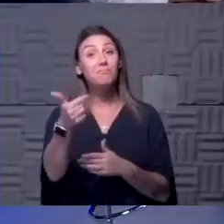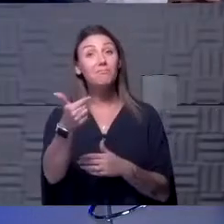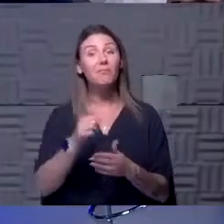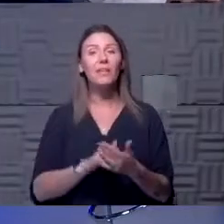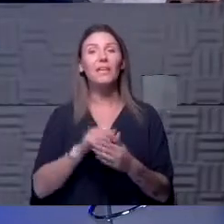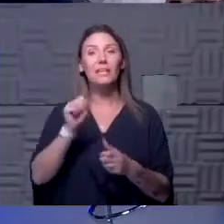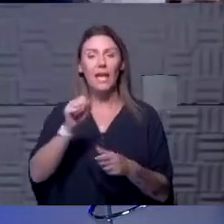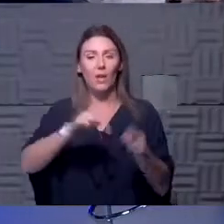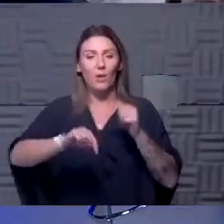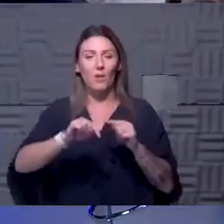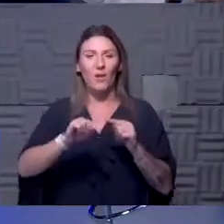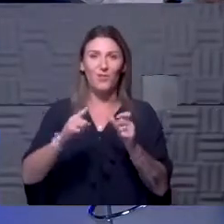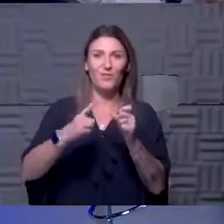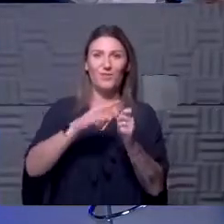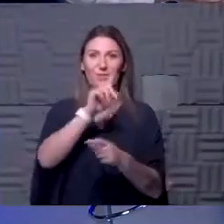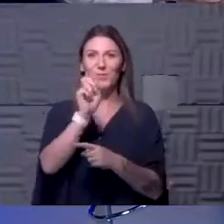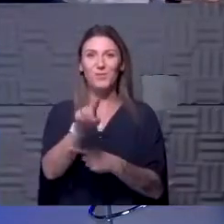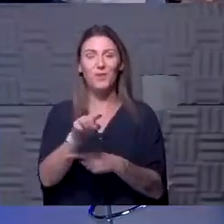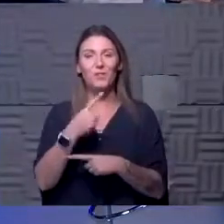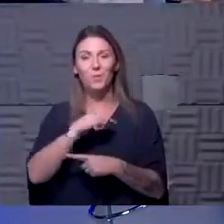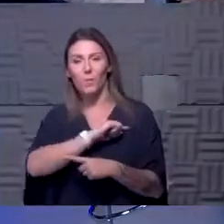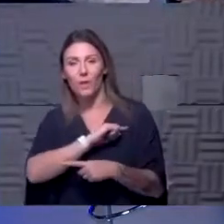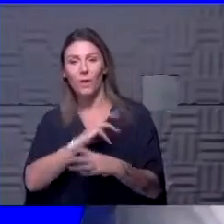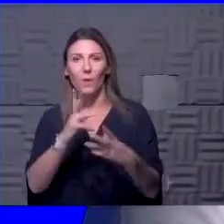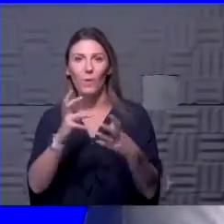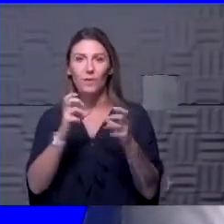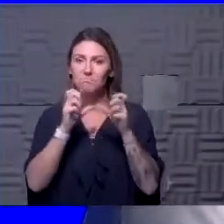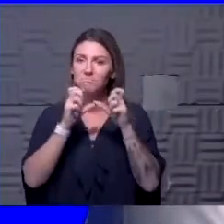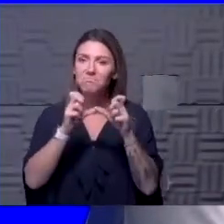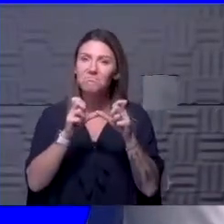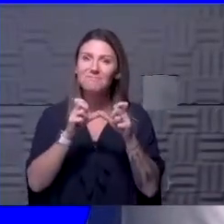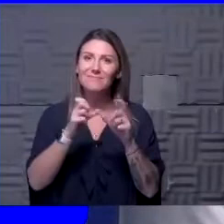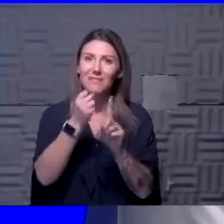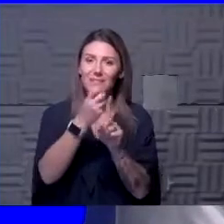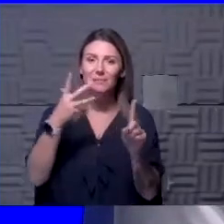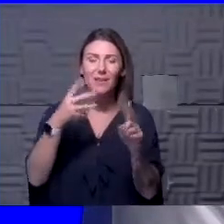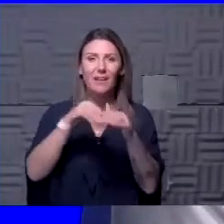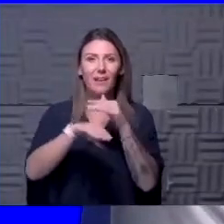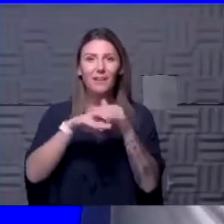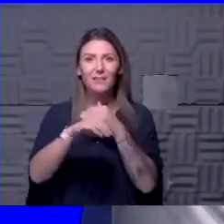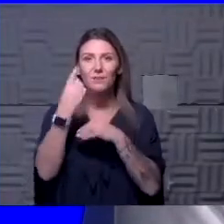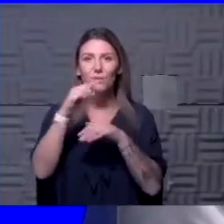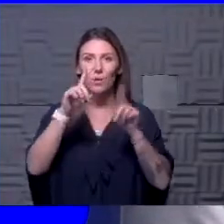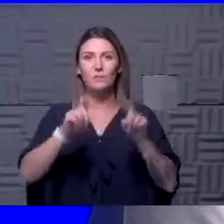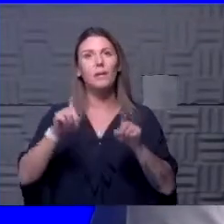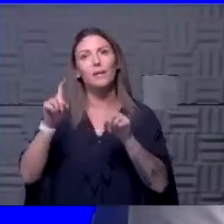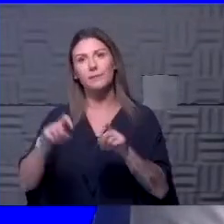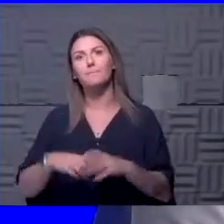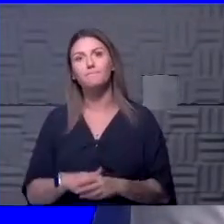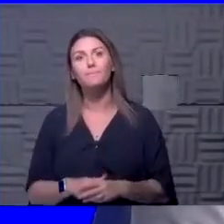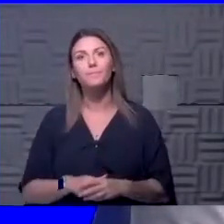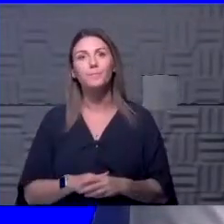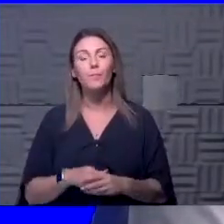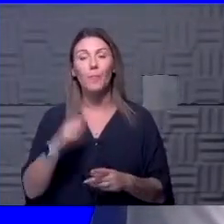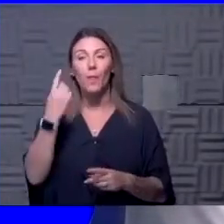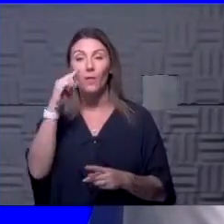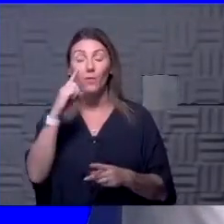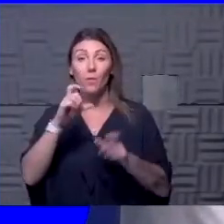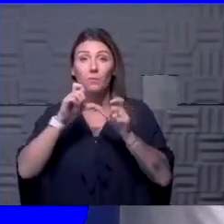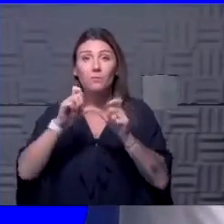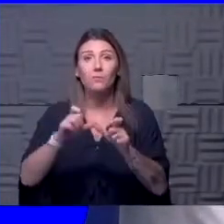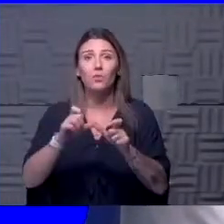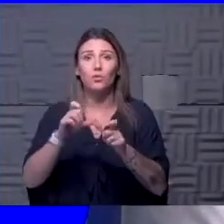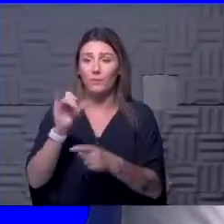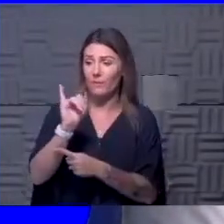Yeah, going back to one of our first questions, you know, we certainly want to continue to expand access for testing for the acute infection